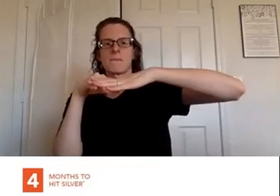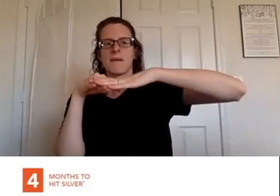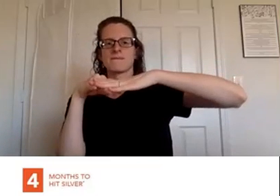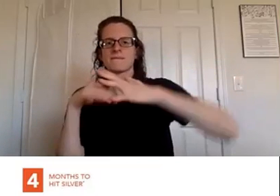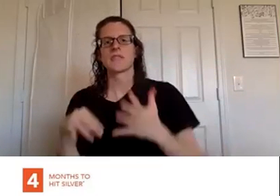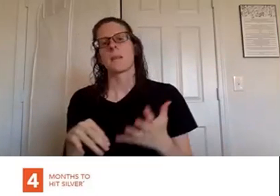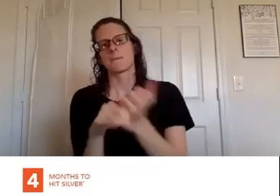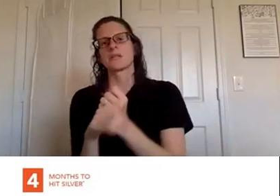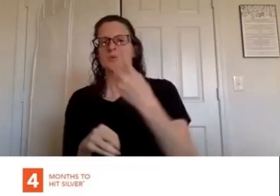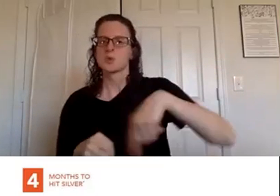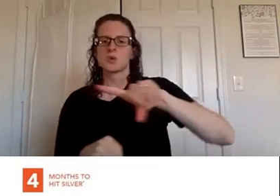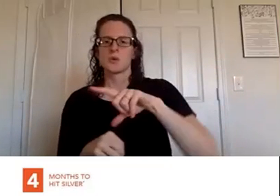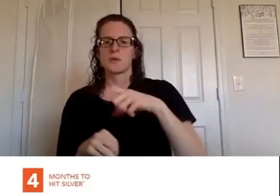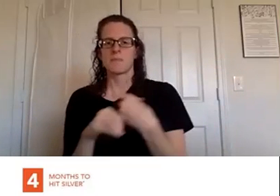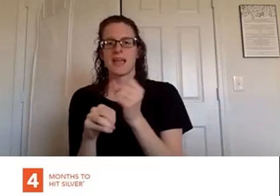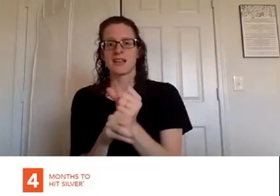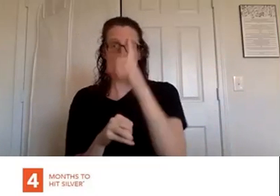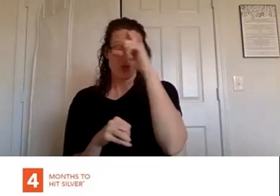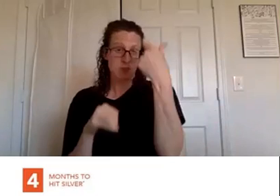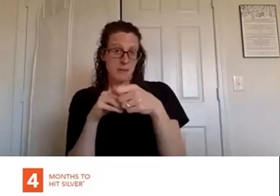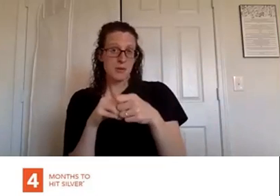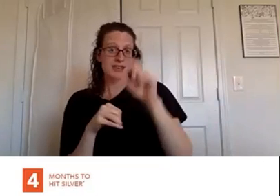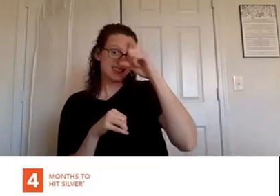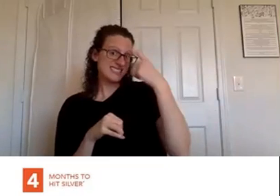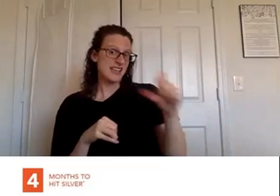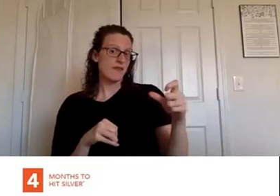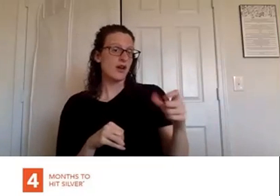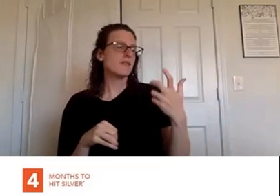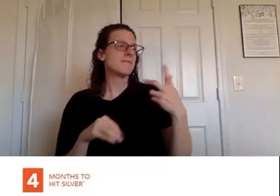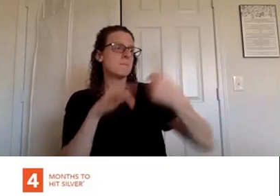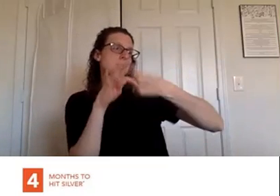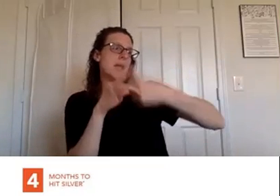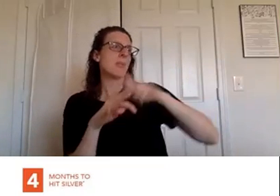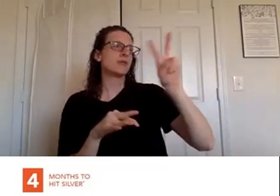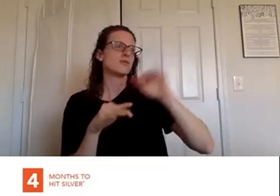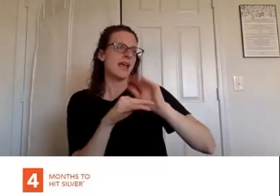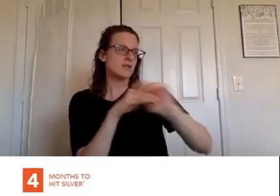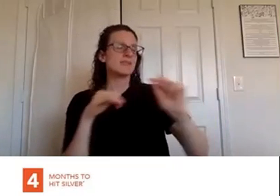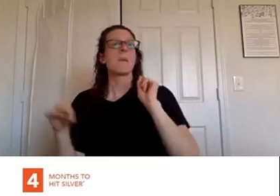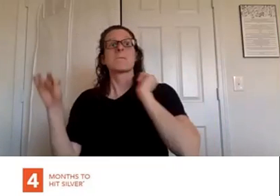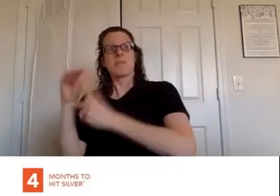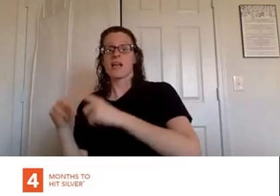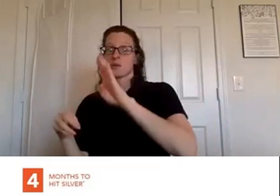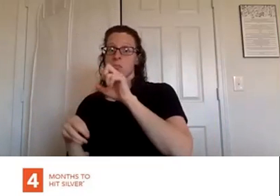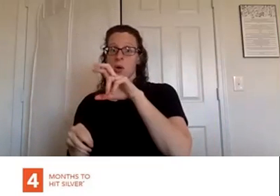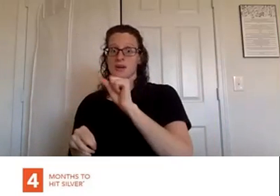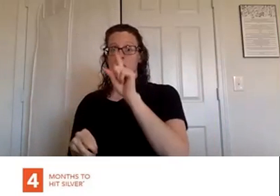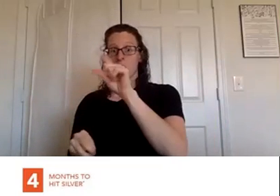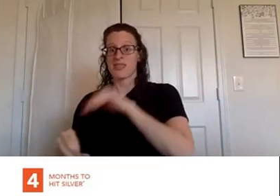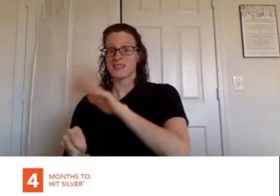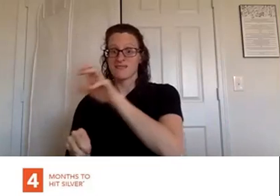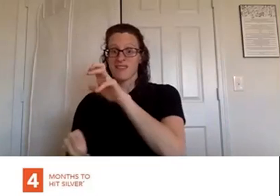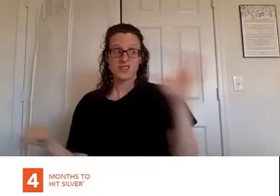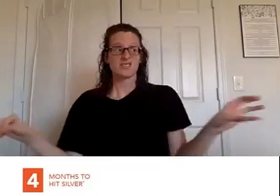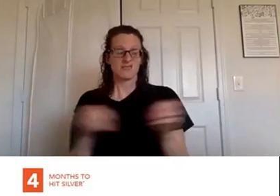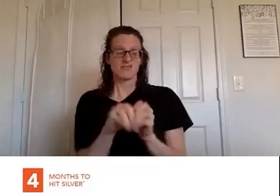you would make which the average silver makes around fifteen hundred to two thousand dollars um so that's a pretty